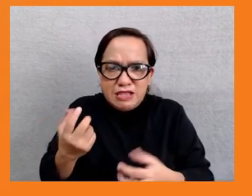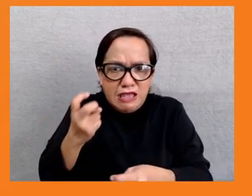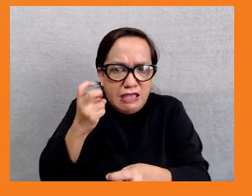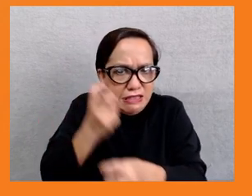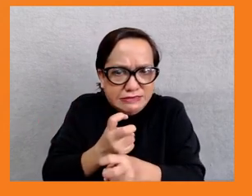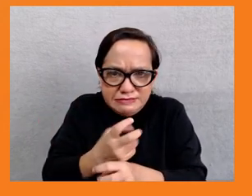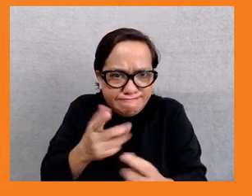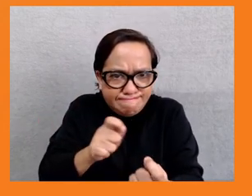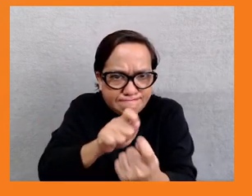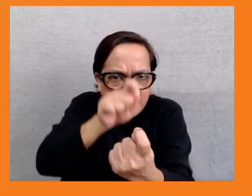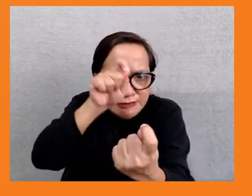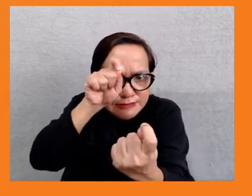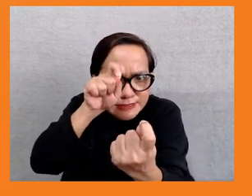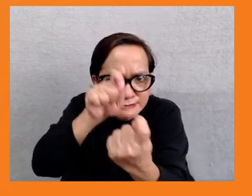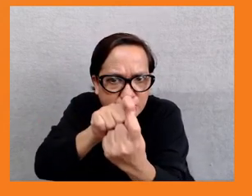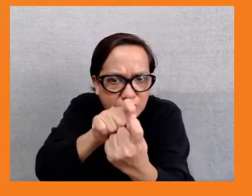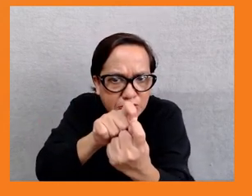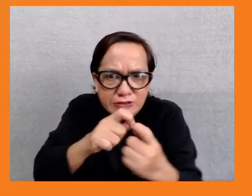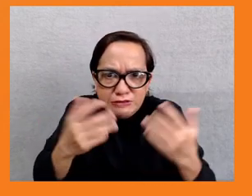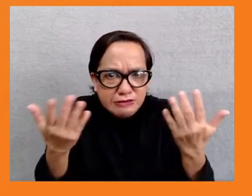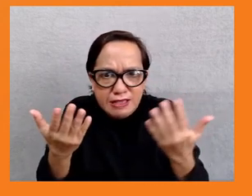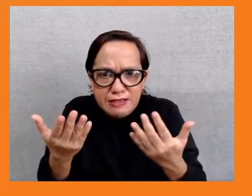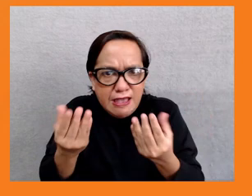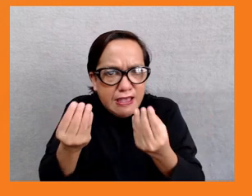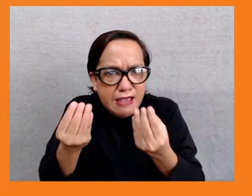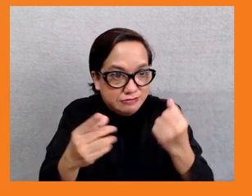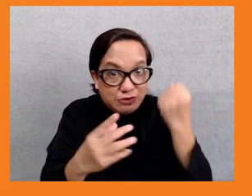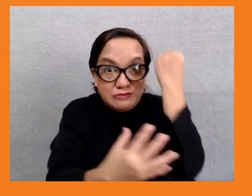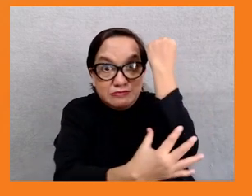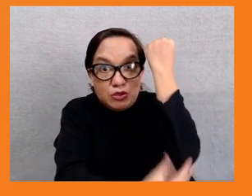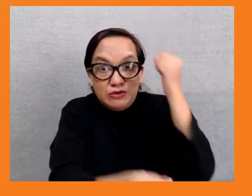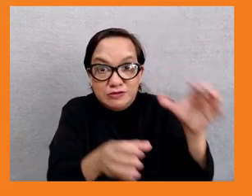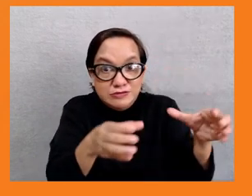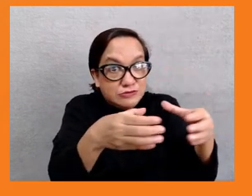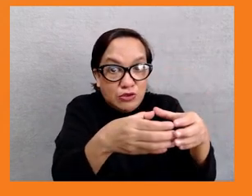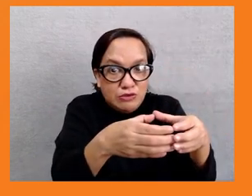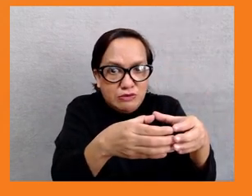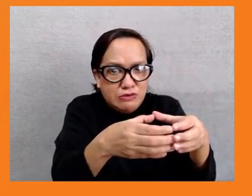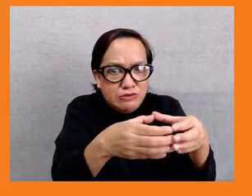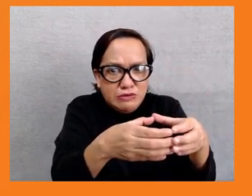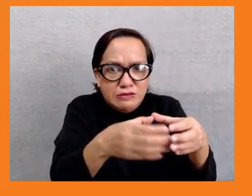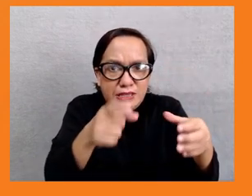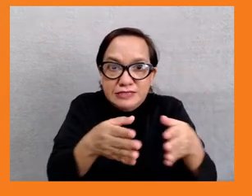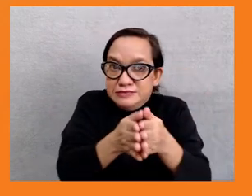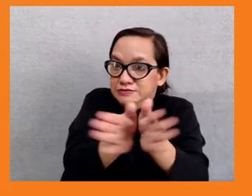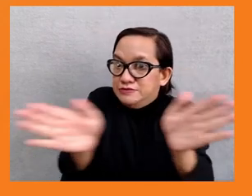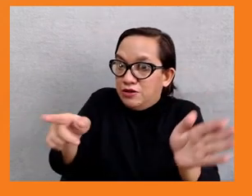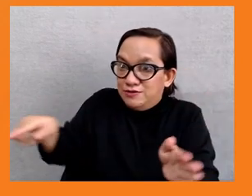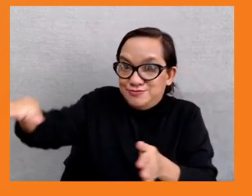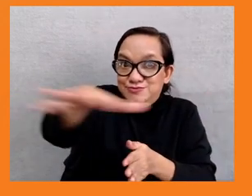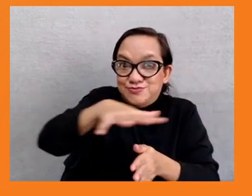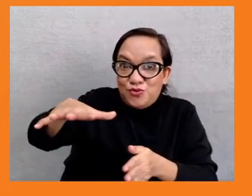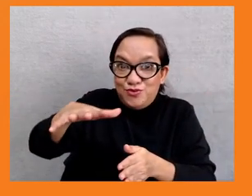lead to a really unprecedented expansion and innovation in social protection systems in the region. So the left figure shows that in many